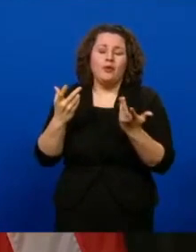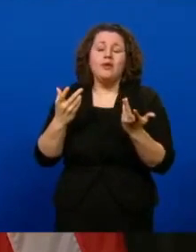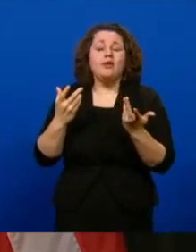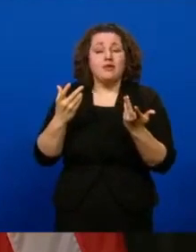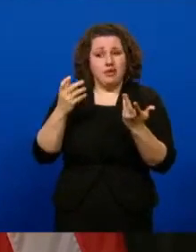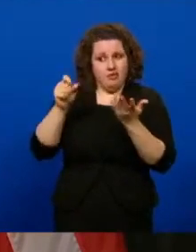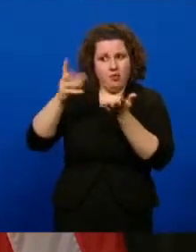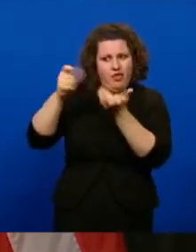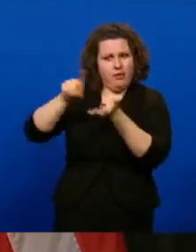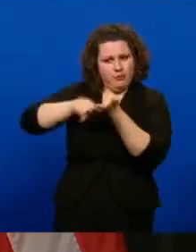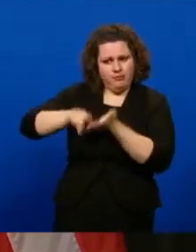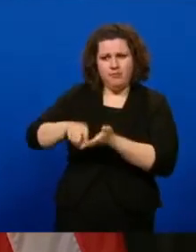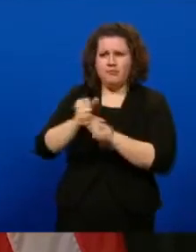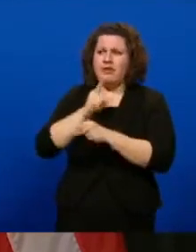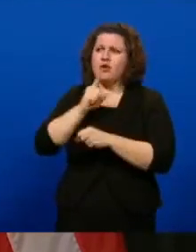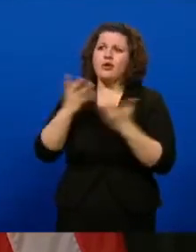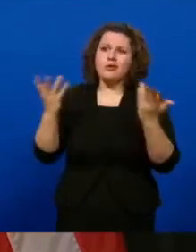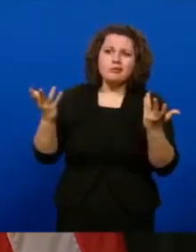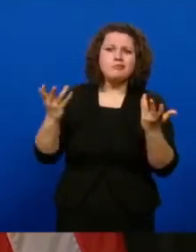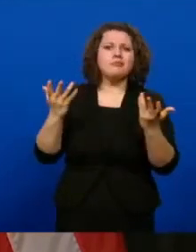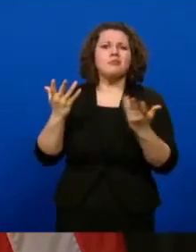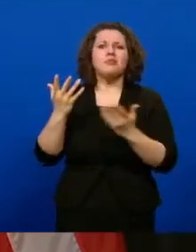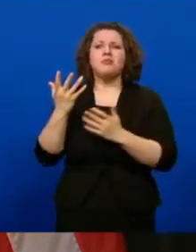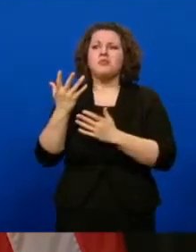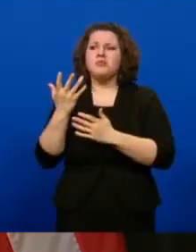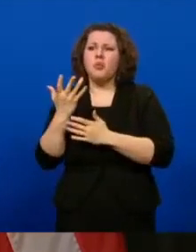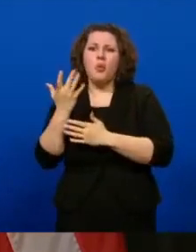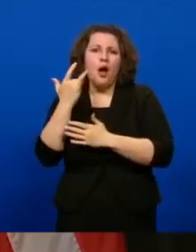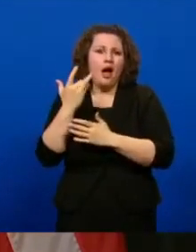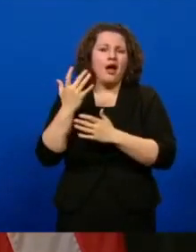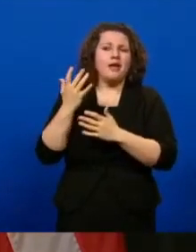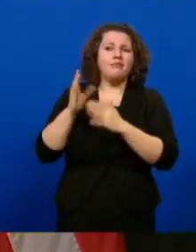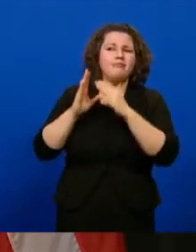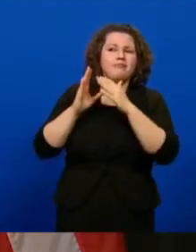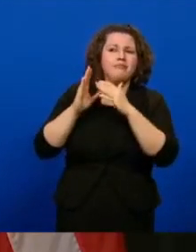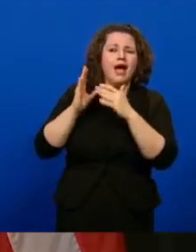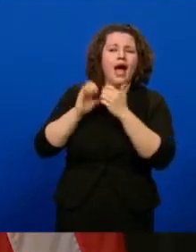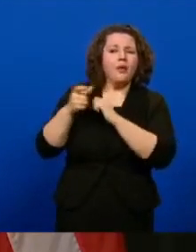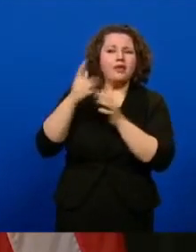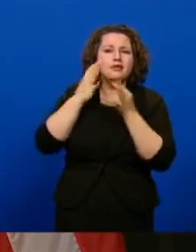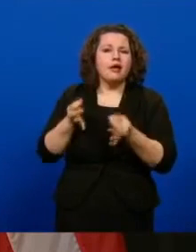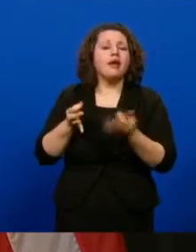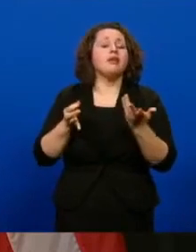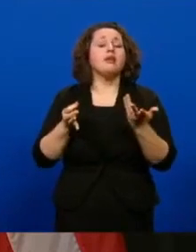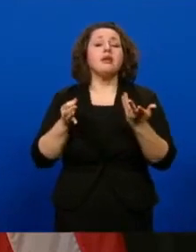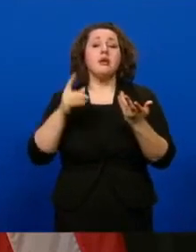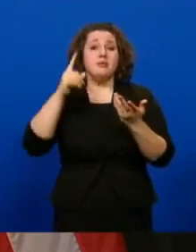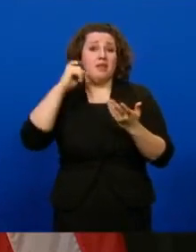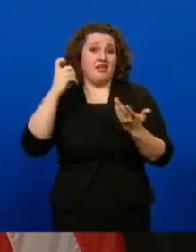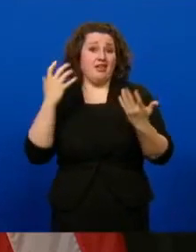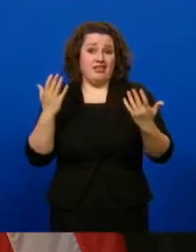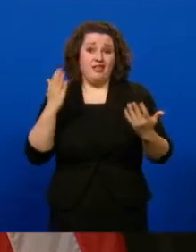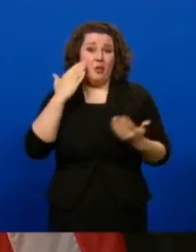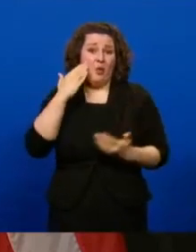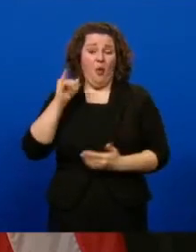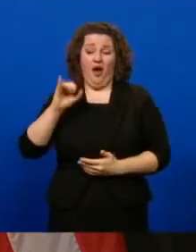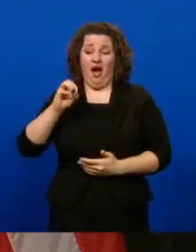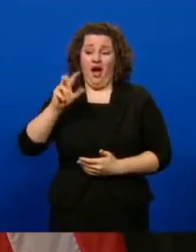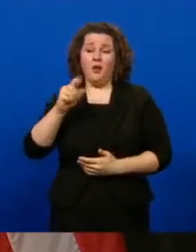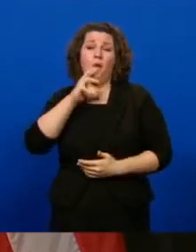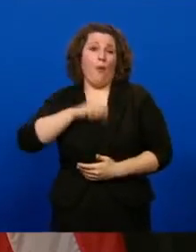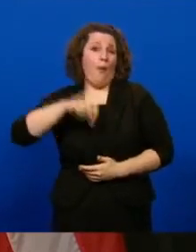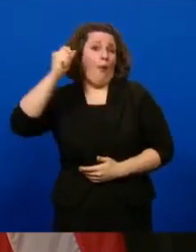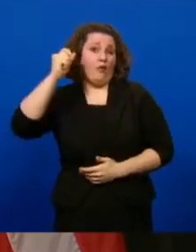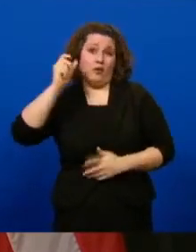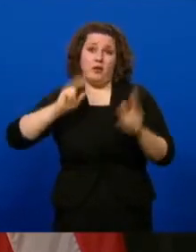look into that and make sure that we're not missing something and what they're actually basing that on, especially when you talk about our elderly population. We just, Iowa